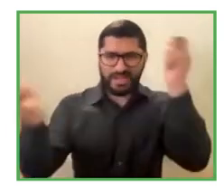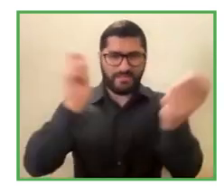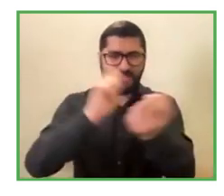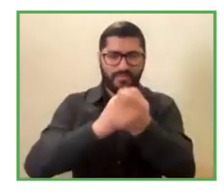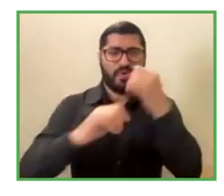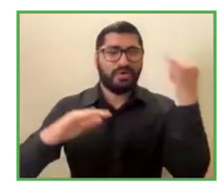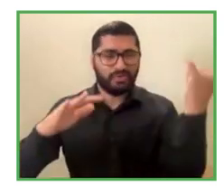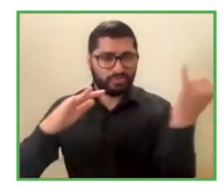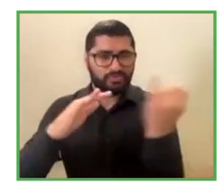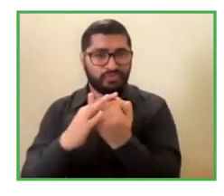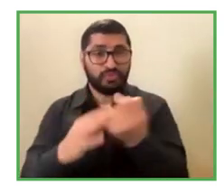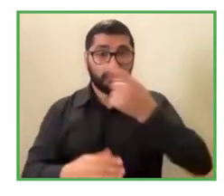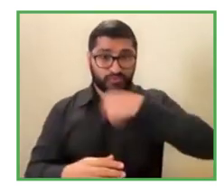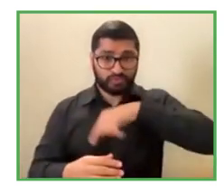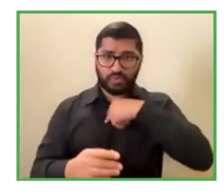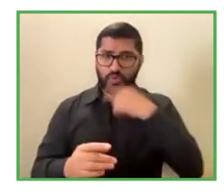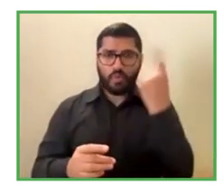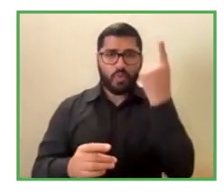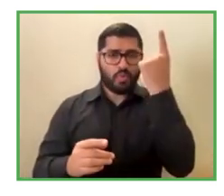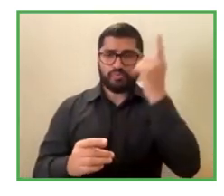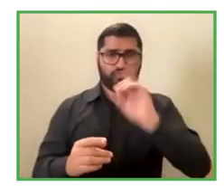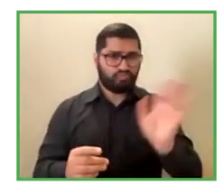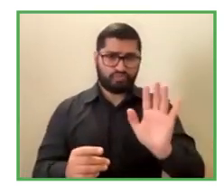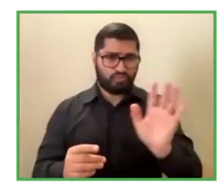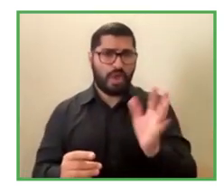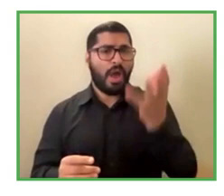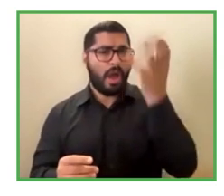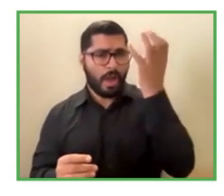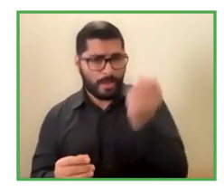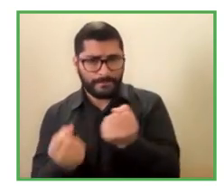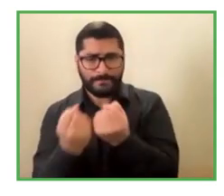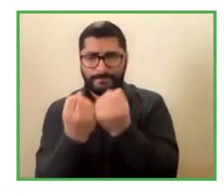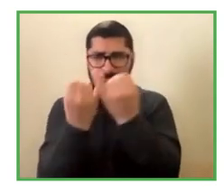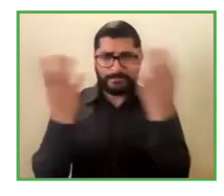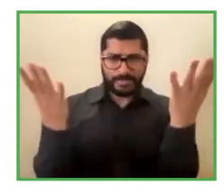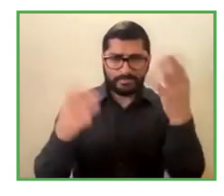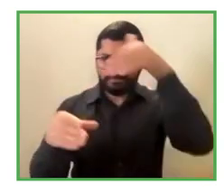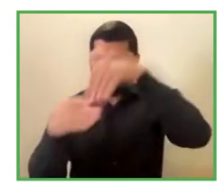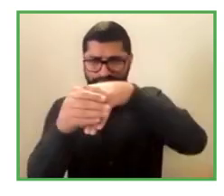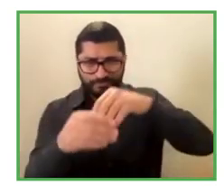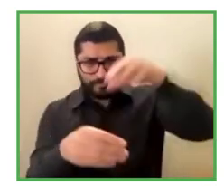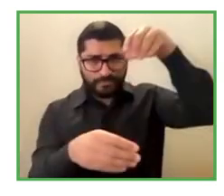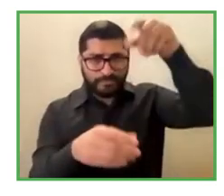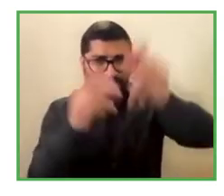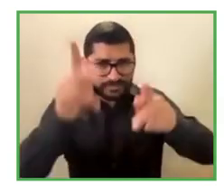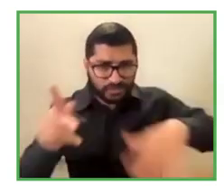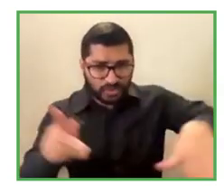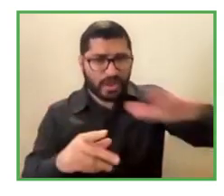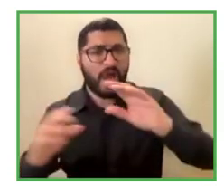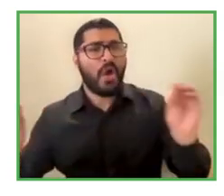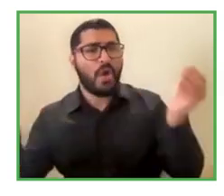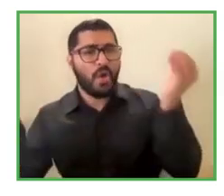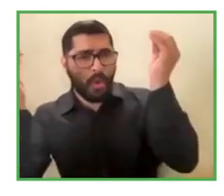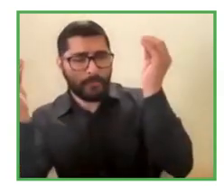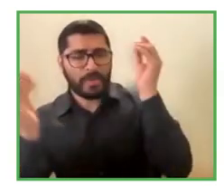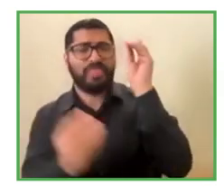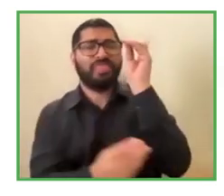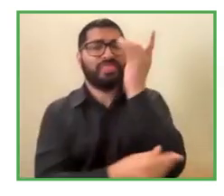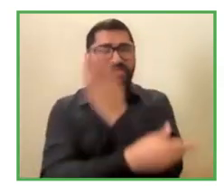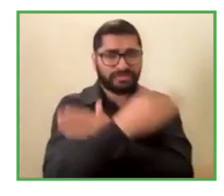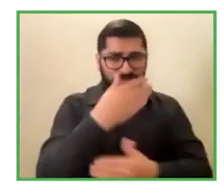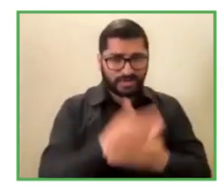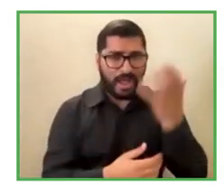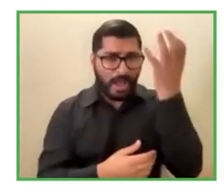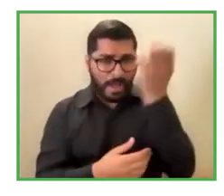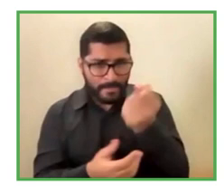only because we have an important amount of youth with cognitive disabilities, but the